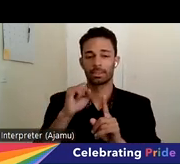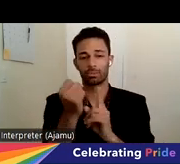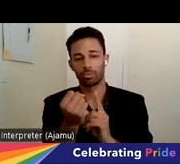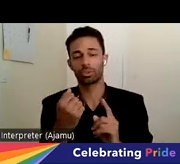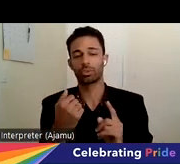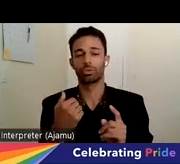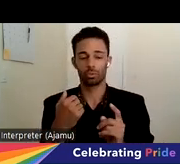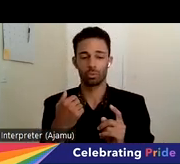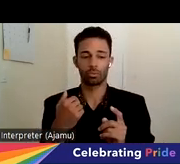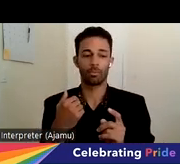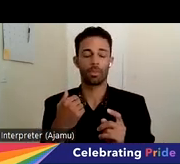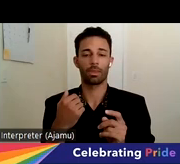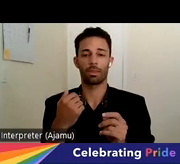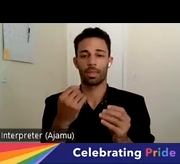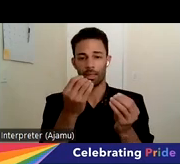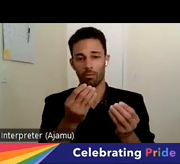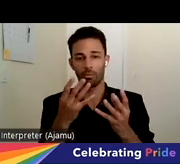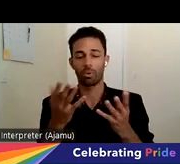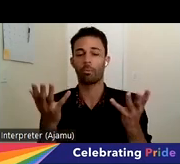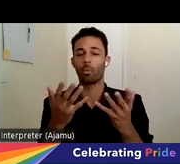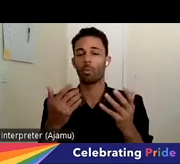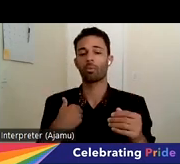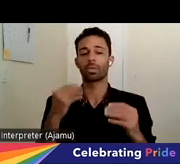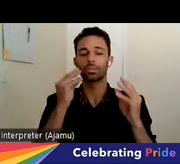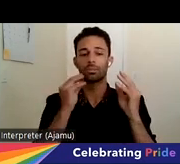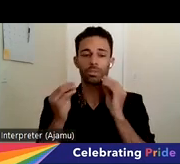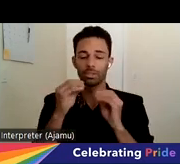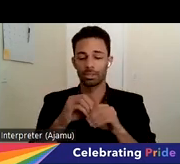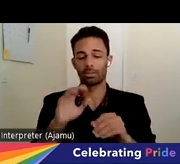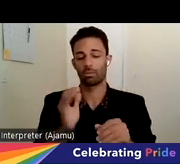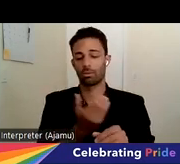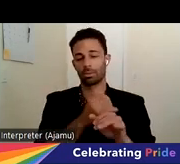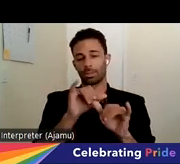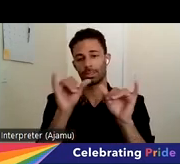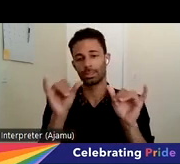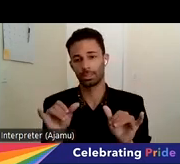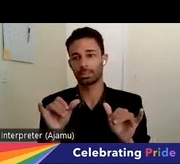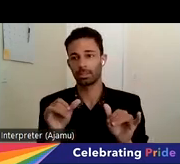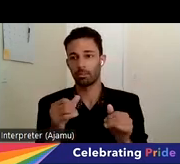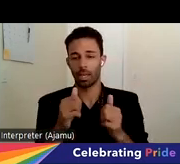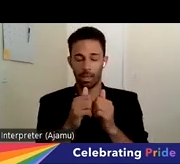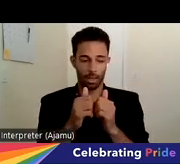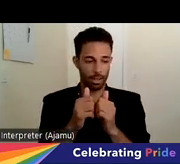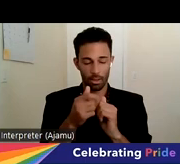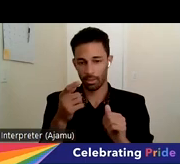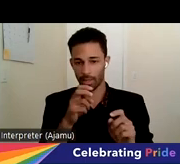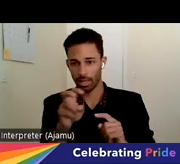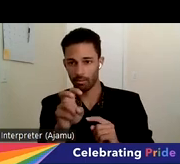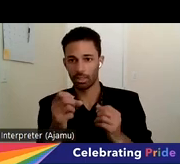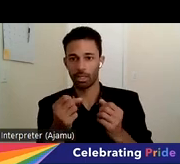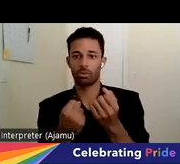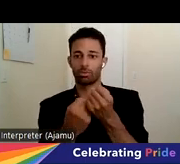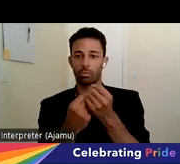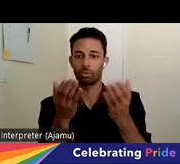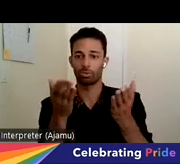we experience down in our systems and with individuals as they navigate, you know, the support services that they need.